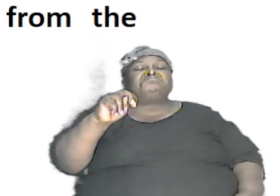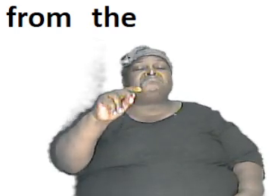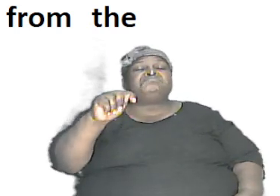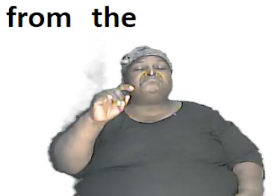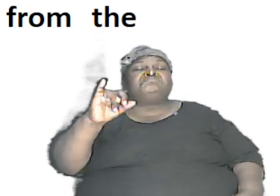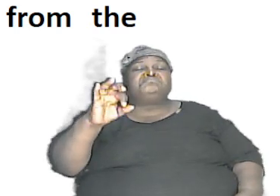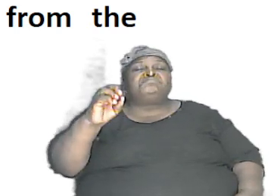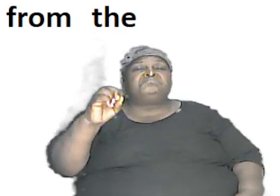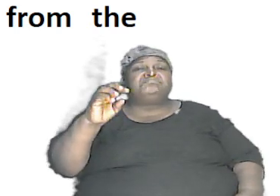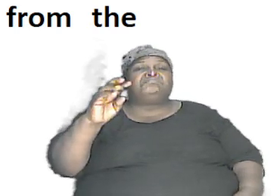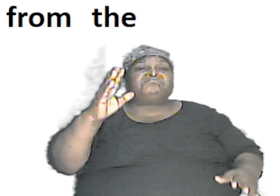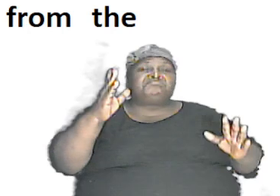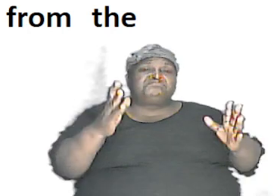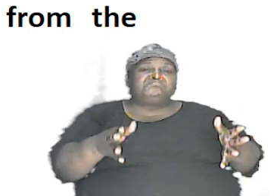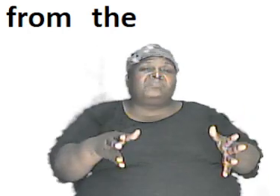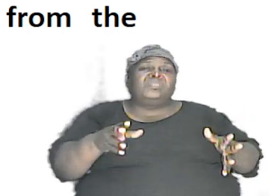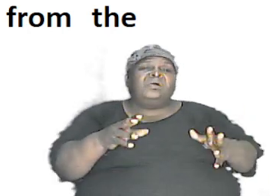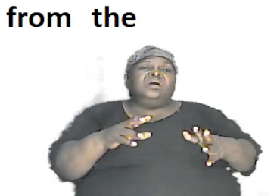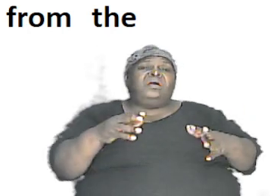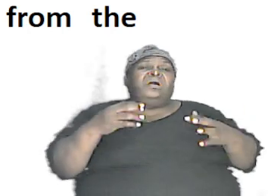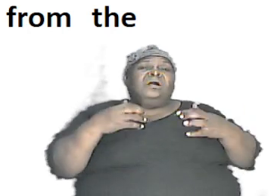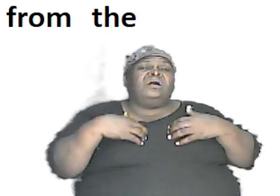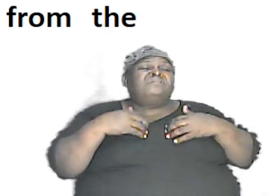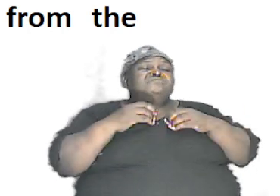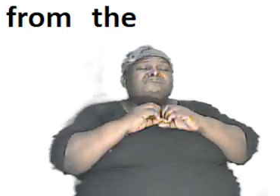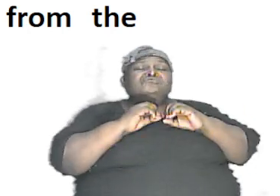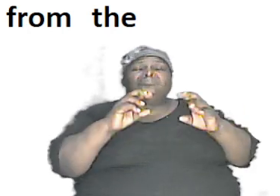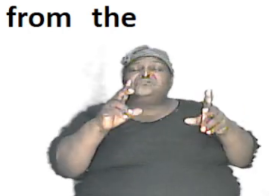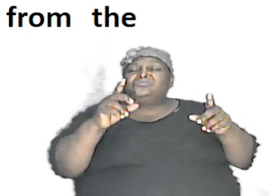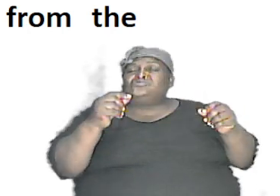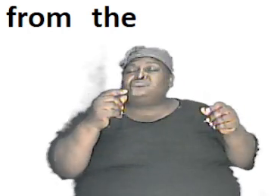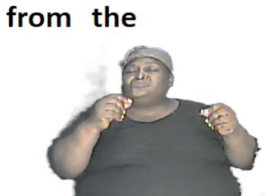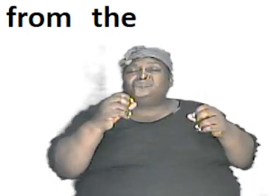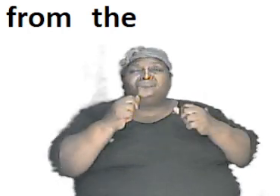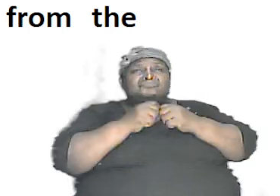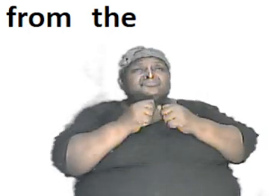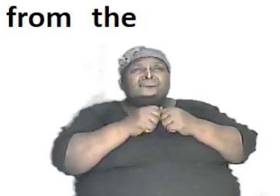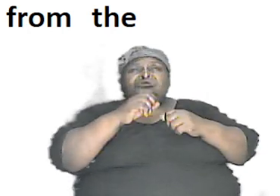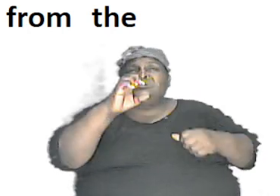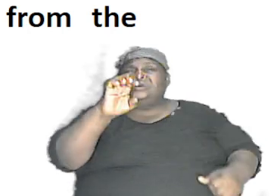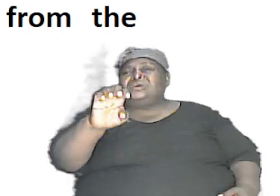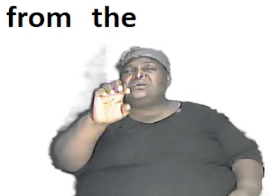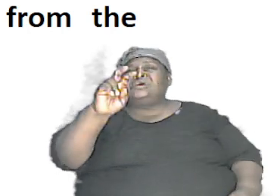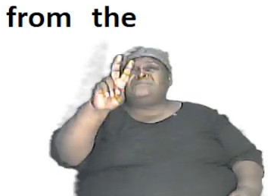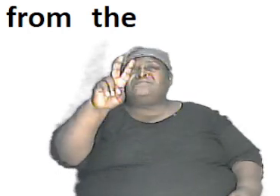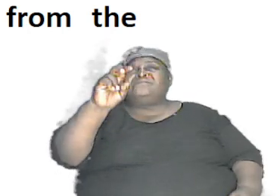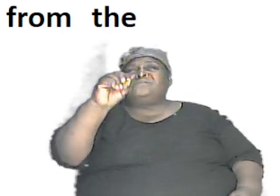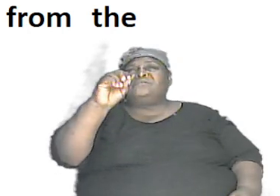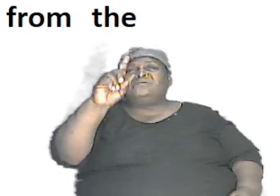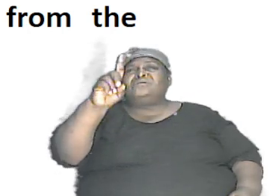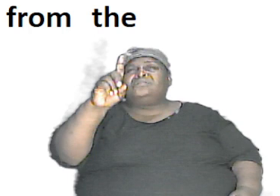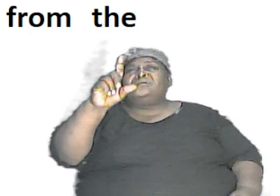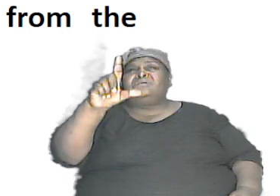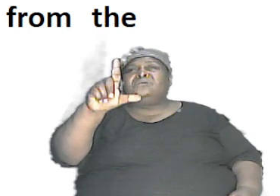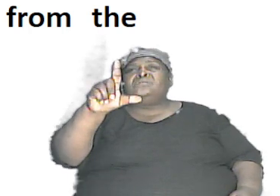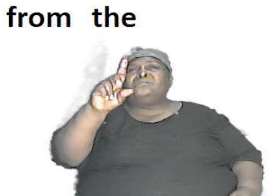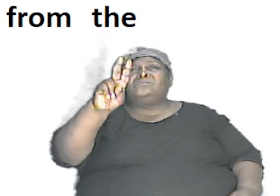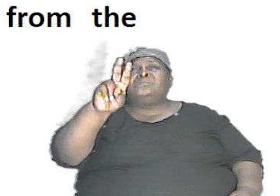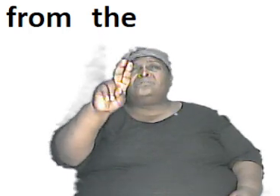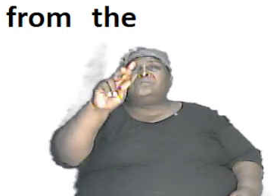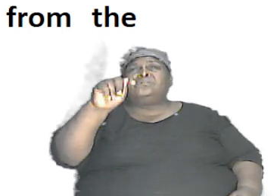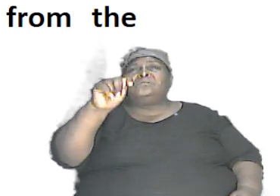happens this has nothing to do with evolution it is just naturally occurring or natural